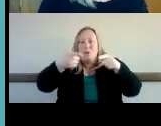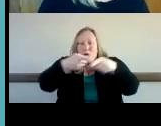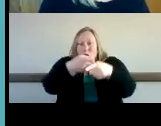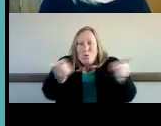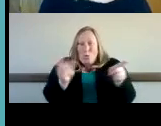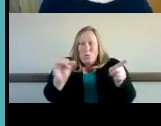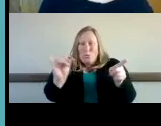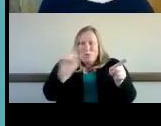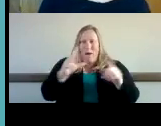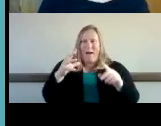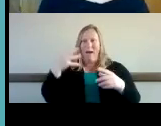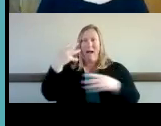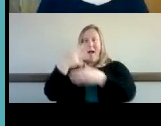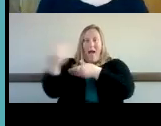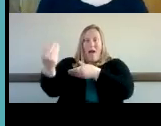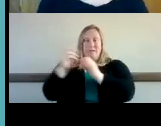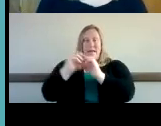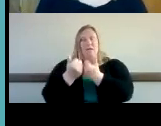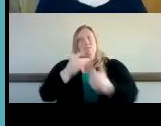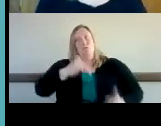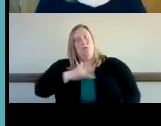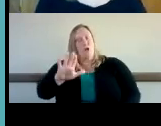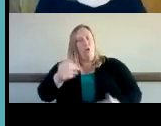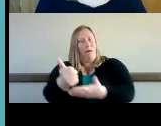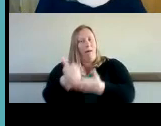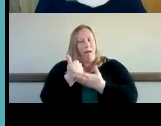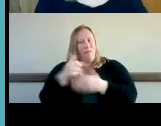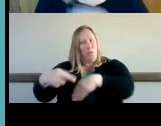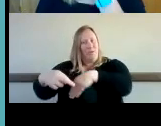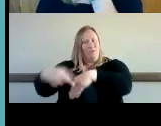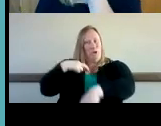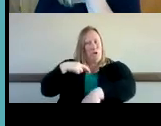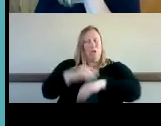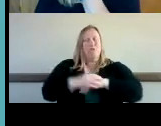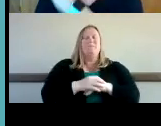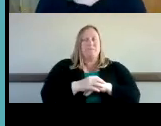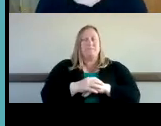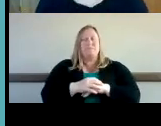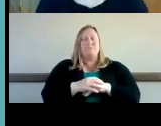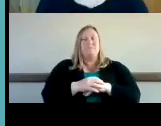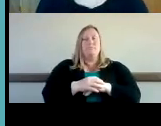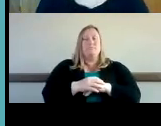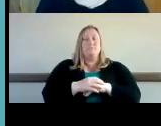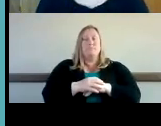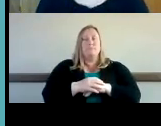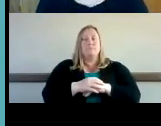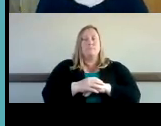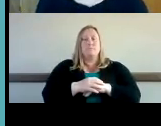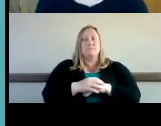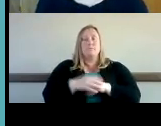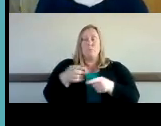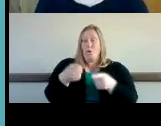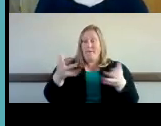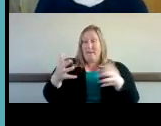agency and we also those and um i think those people who have referred um individuals